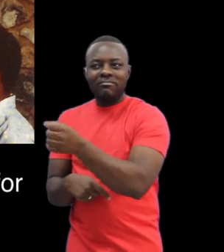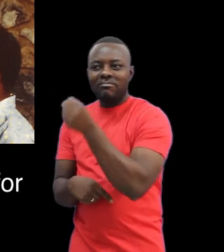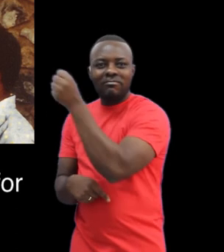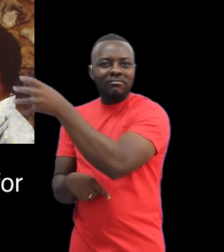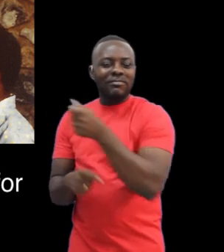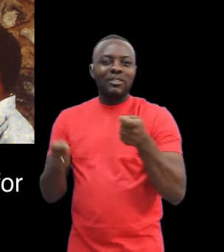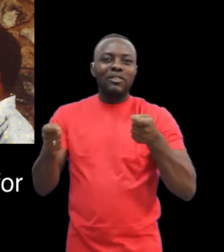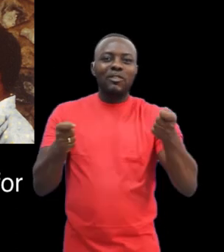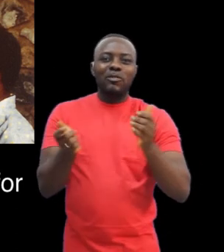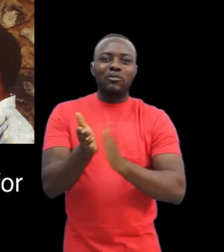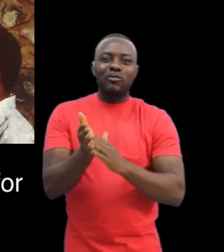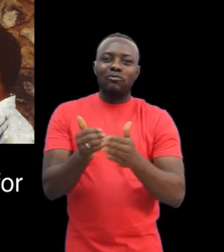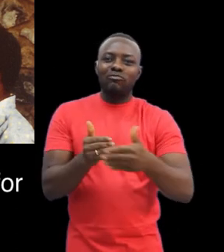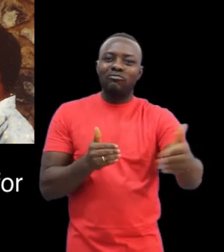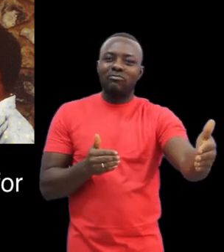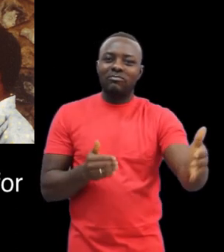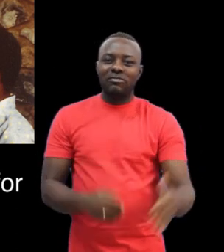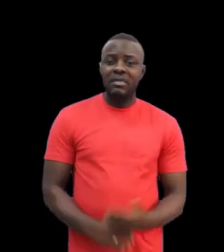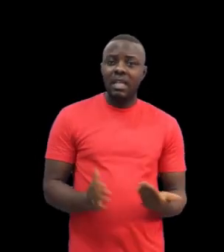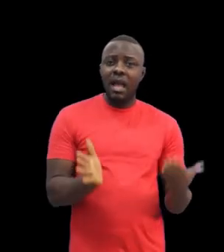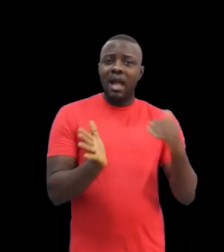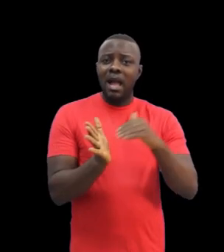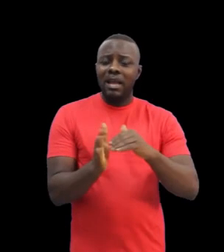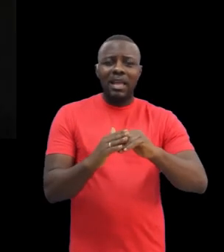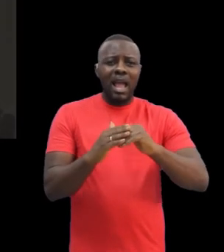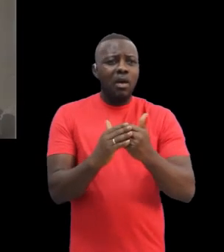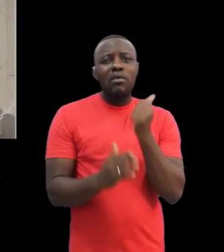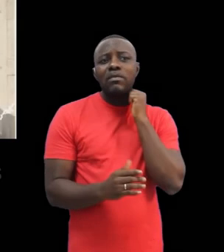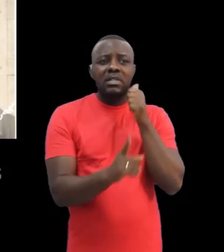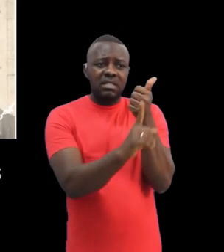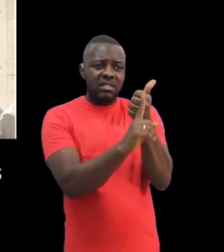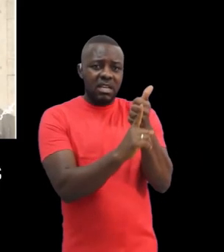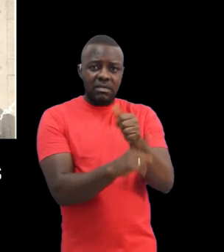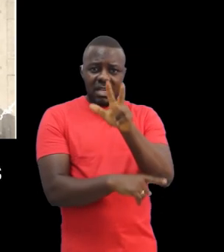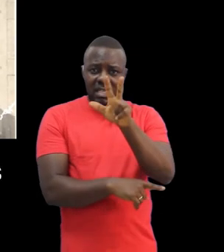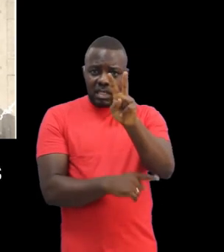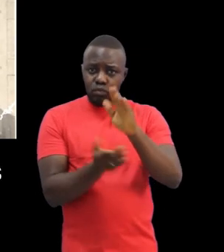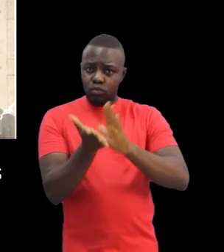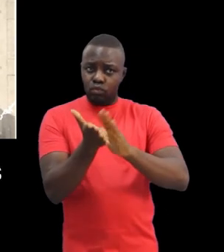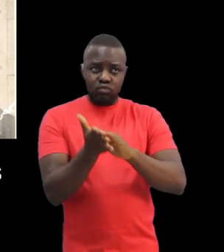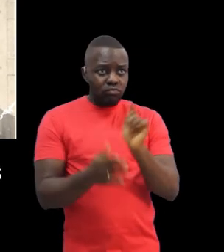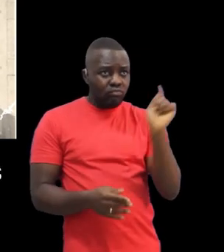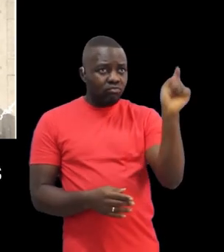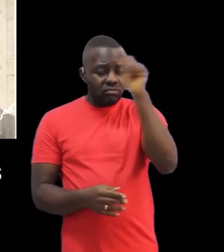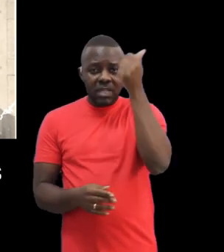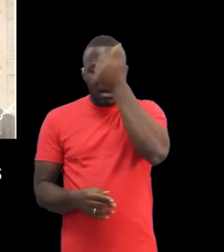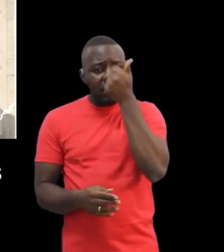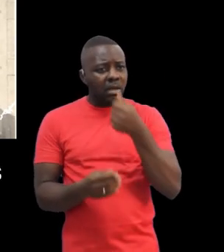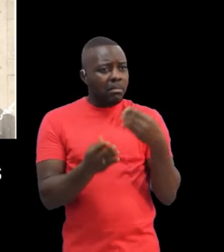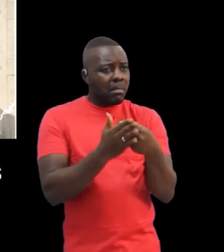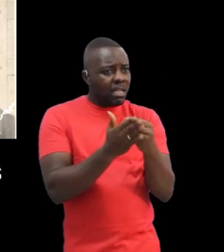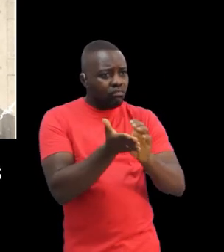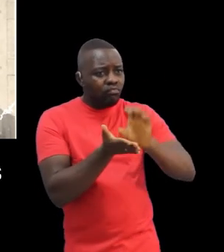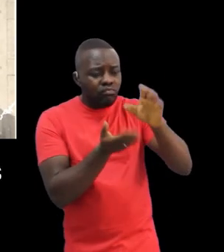did Foster fund all the trainings at Ibadan Mission School for the Deaf as well as the 32 schools for the deaf? Foster successfully utilized a